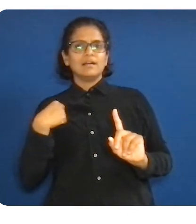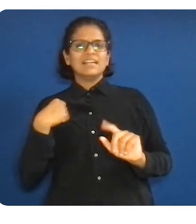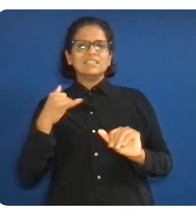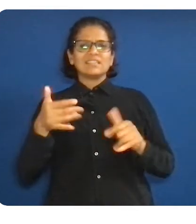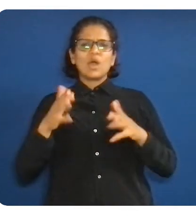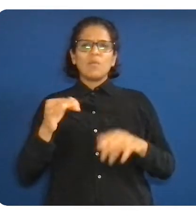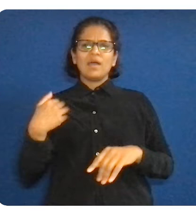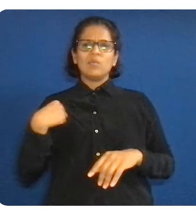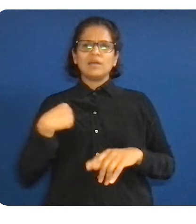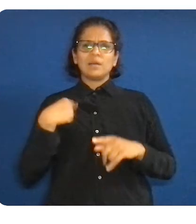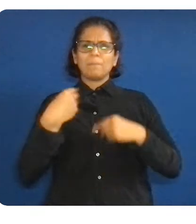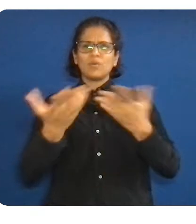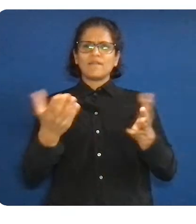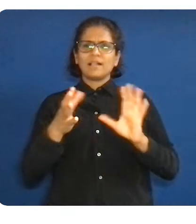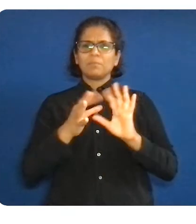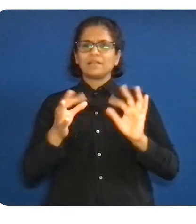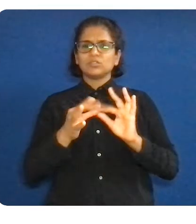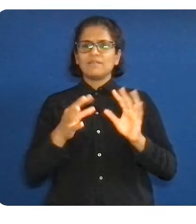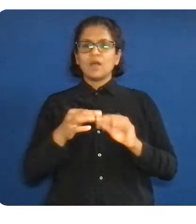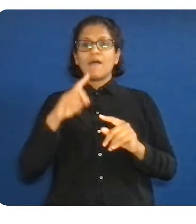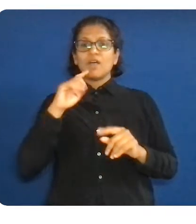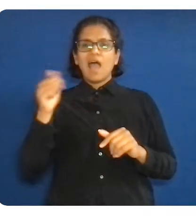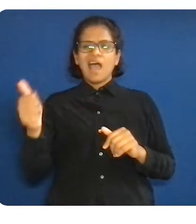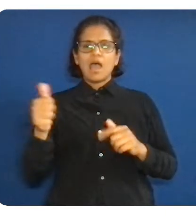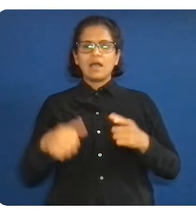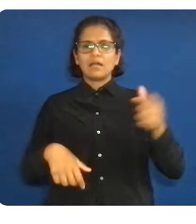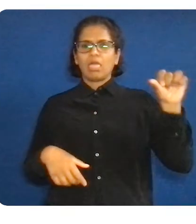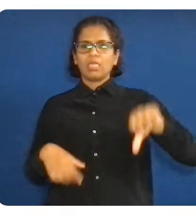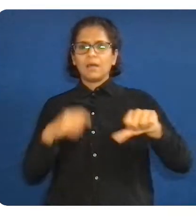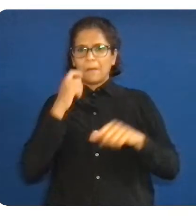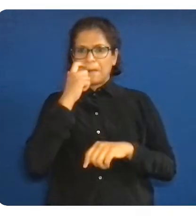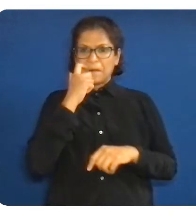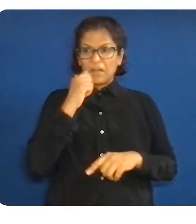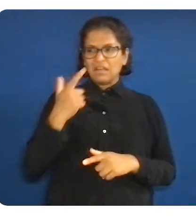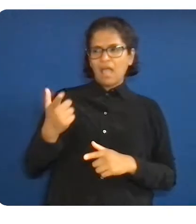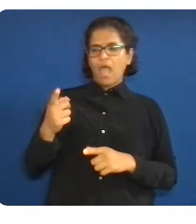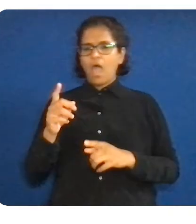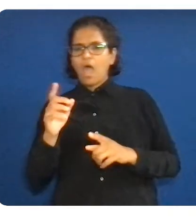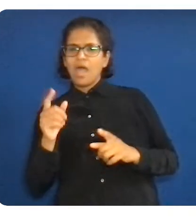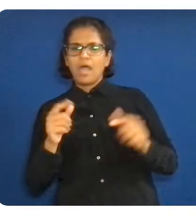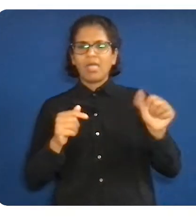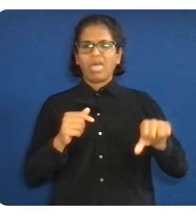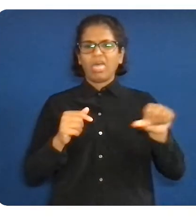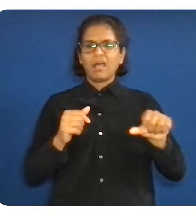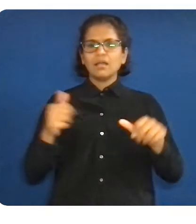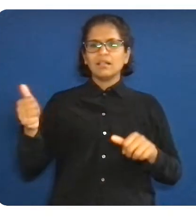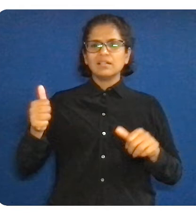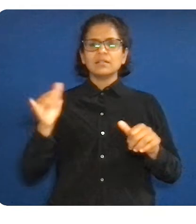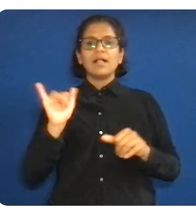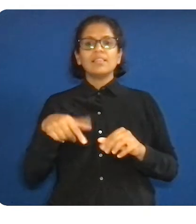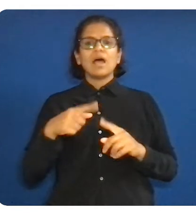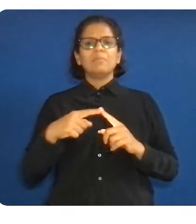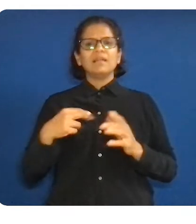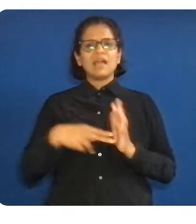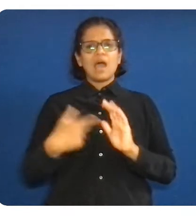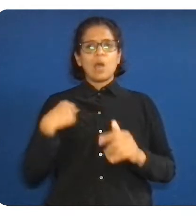believe that our work, it's not truly possible until we foster this sense of belonging. And as evolved humans, we